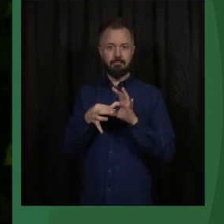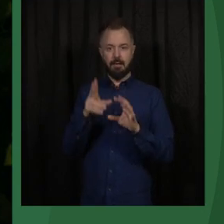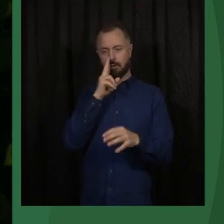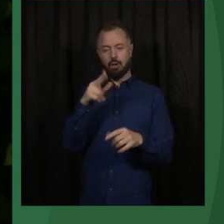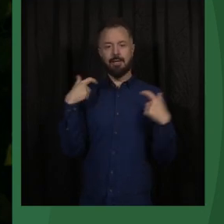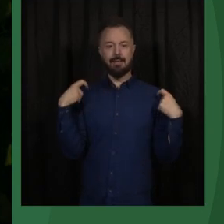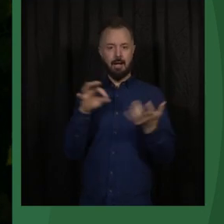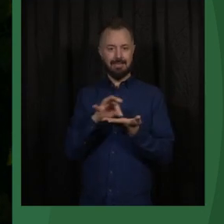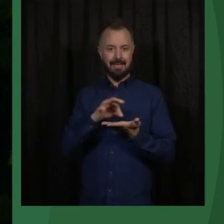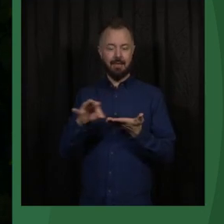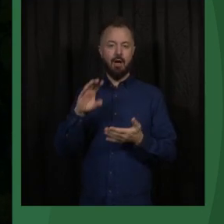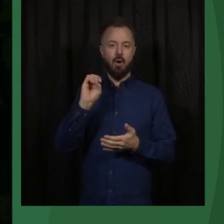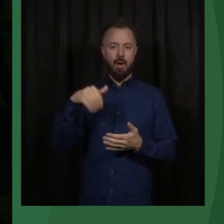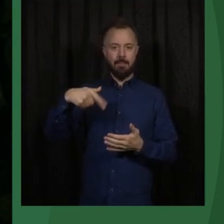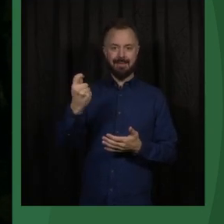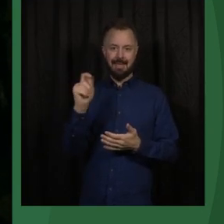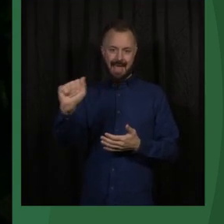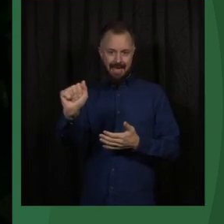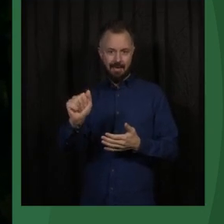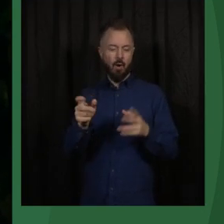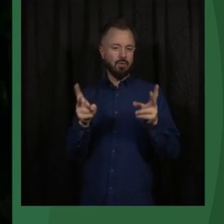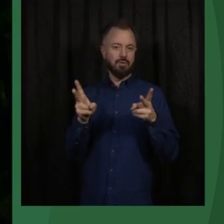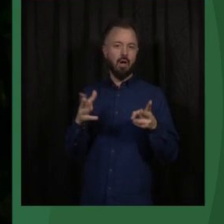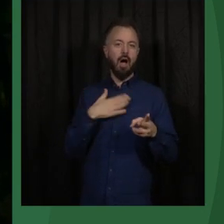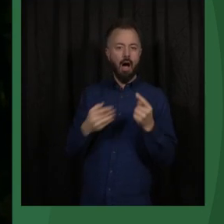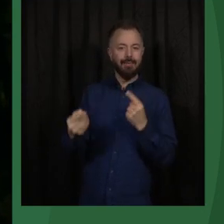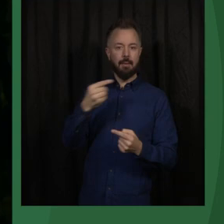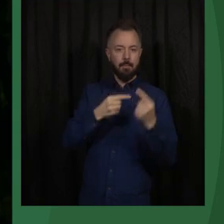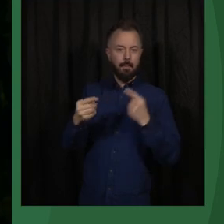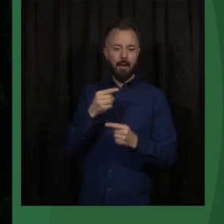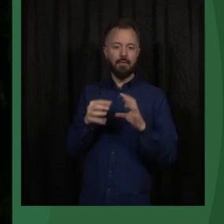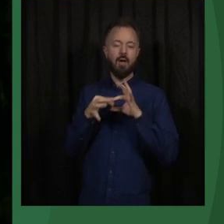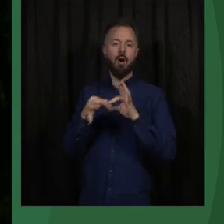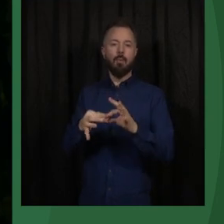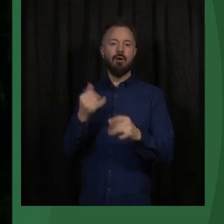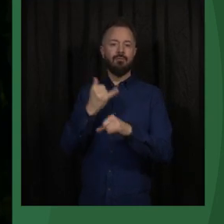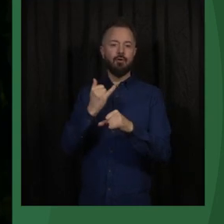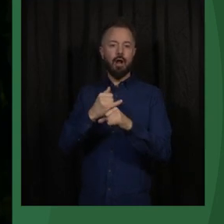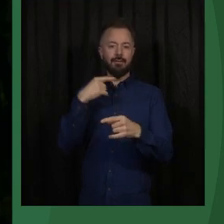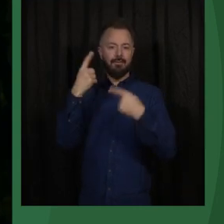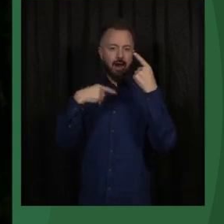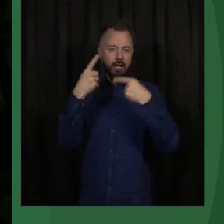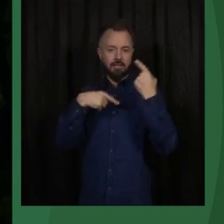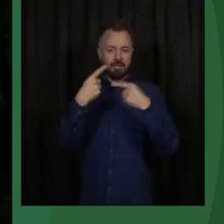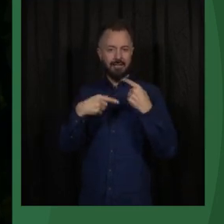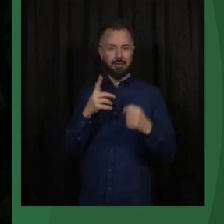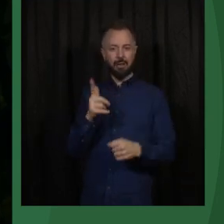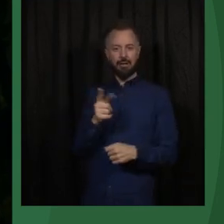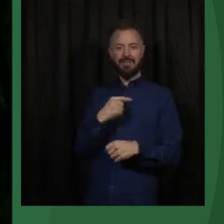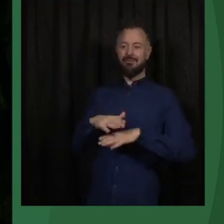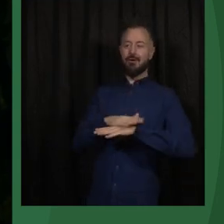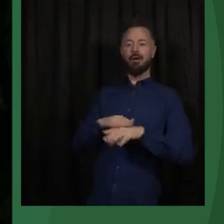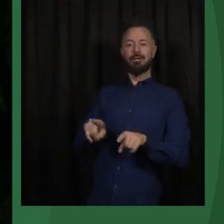owner of NPA is also to have this debate about the phrasing. Because we feel so